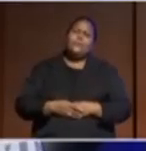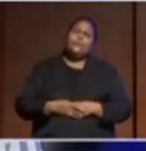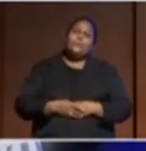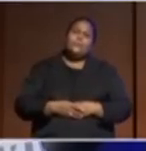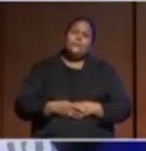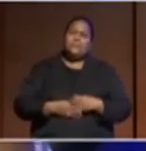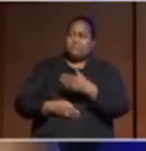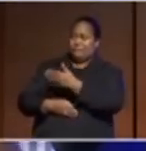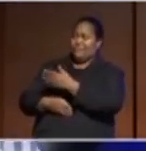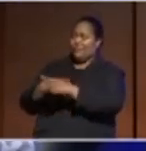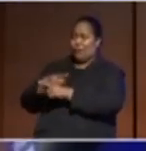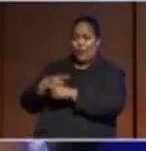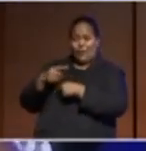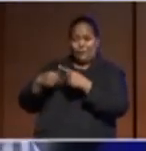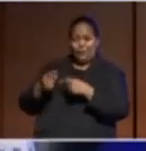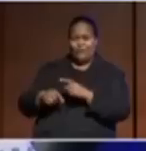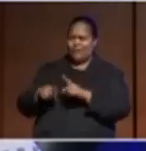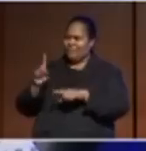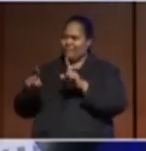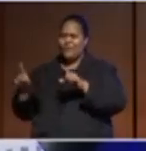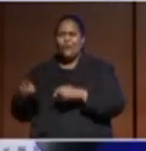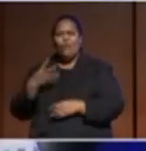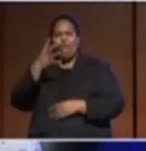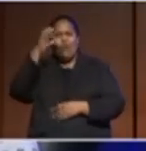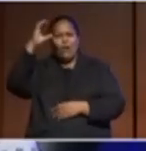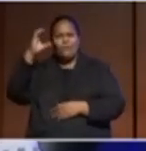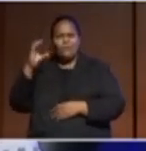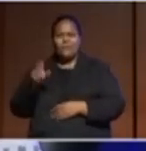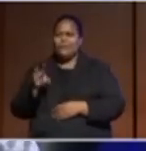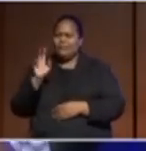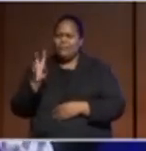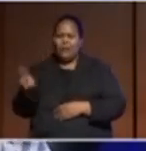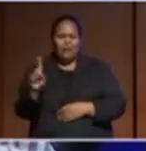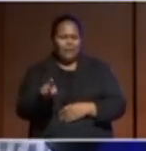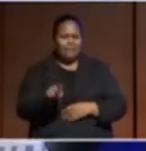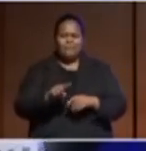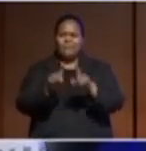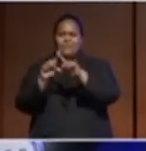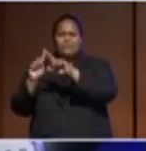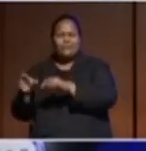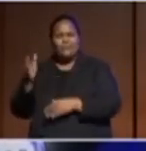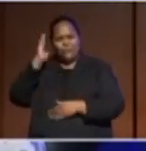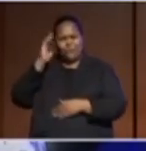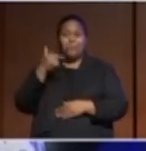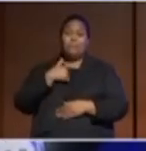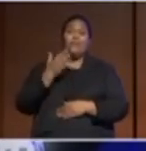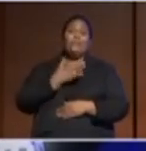going to five different schools in four countries or more. Well, I went to school in New Zealand.